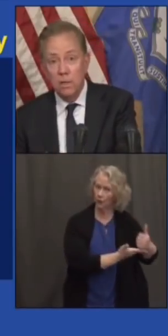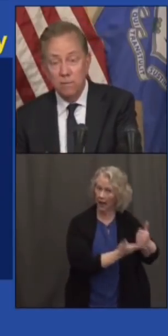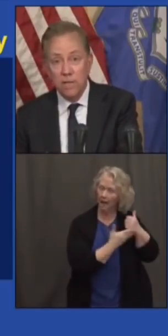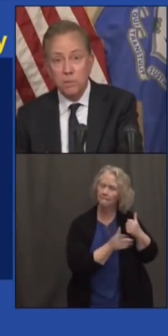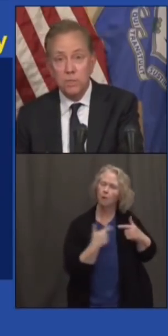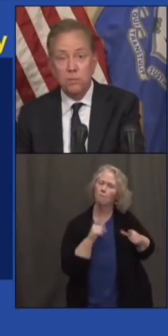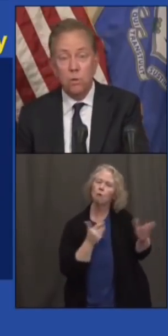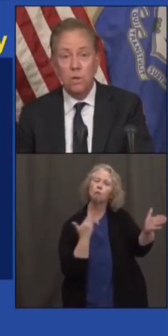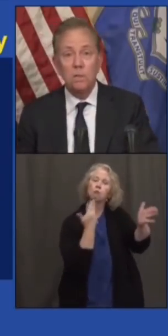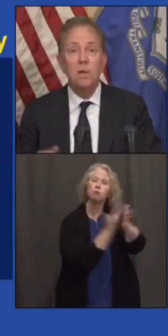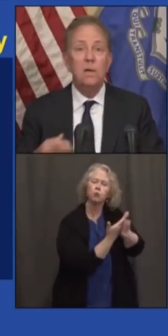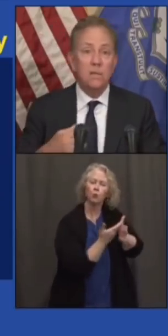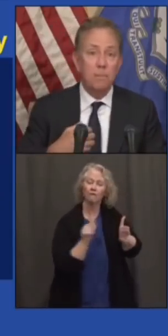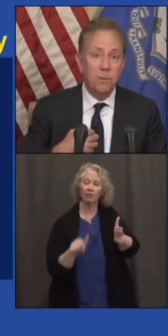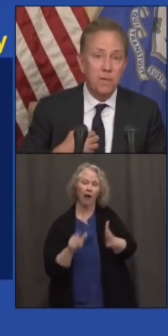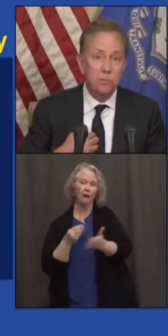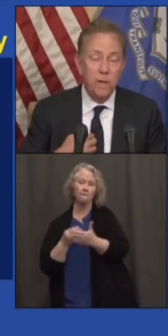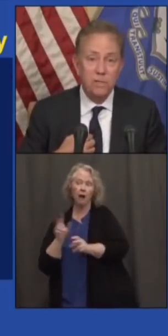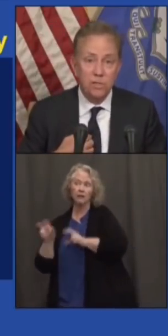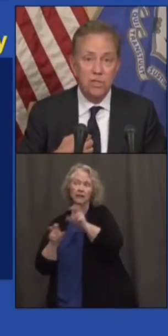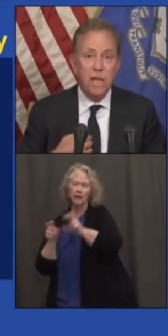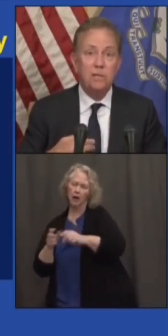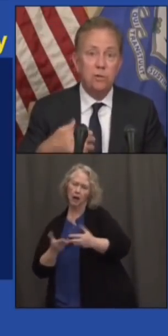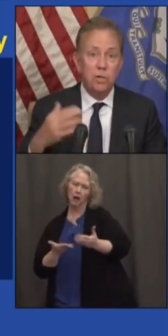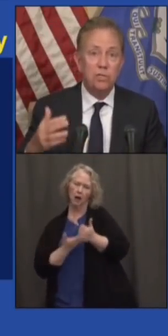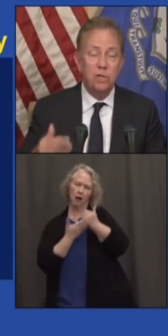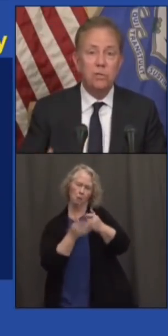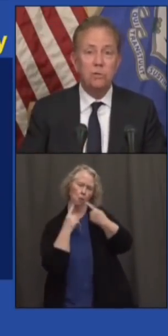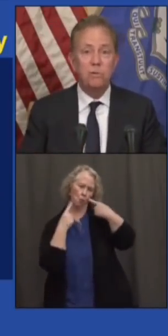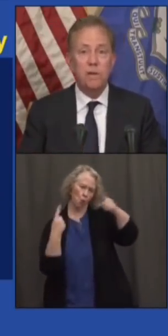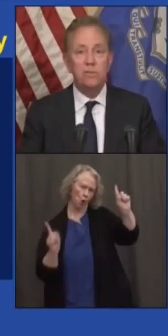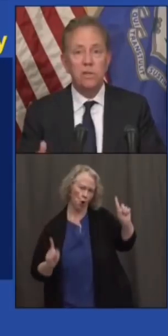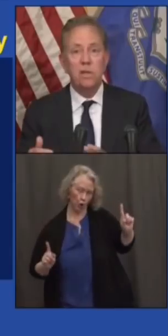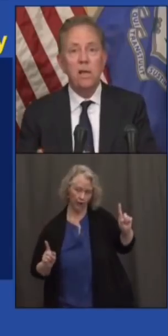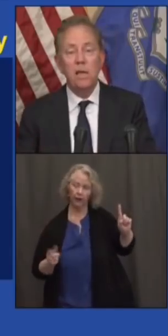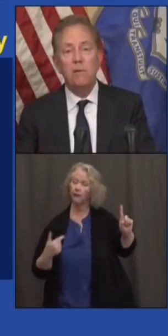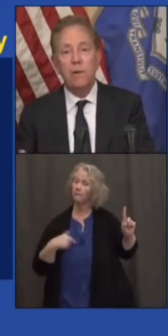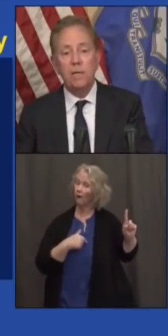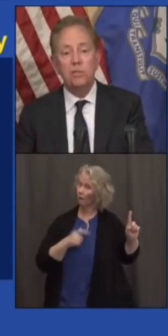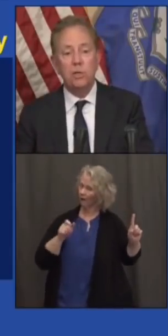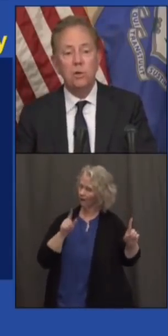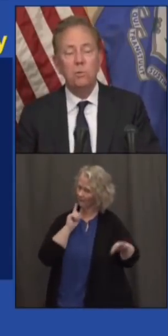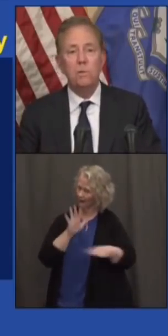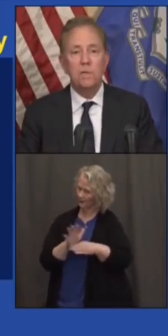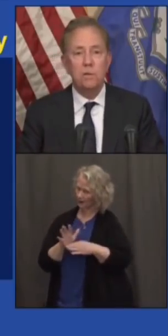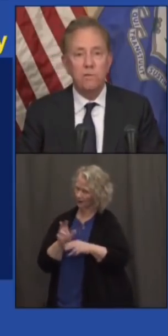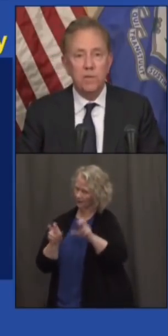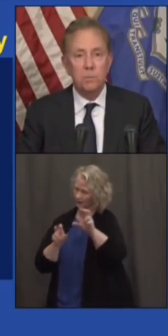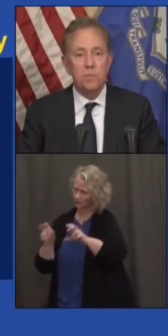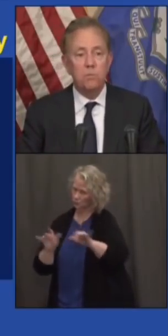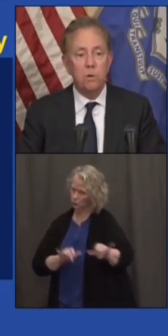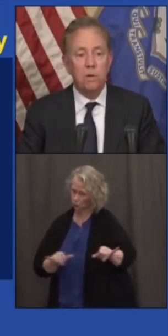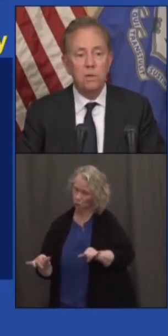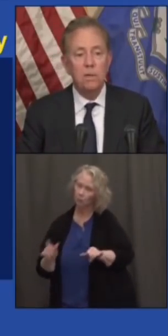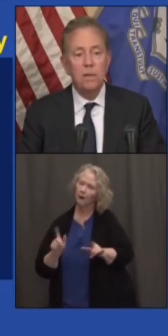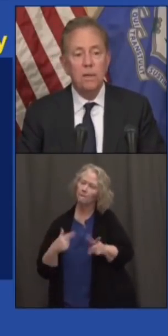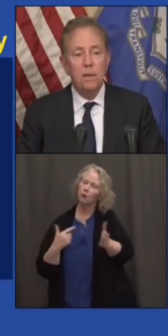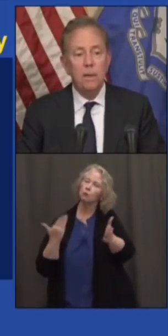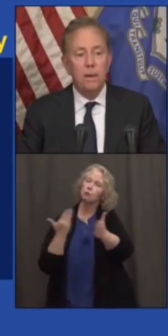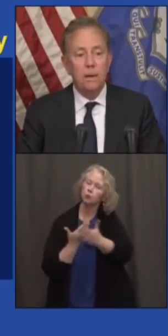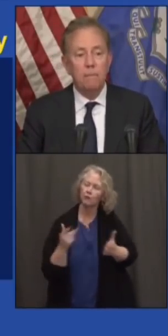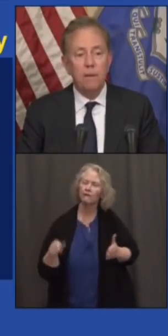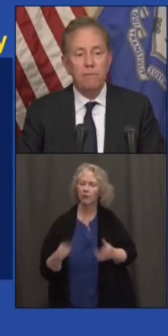the investments work, type of things we as a state should continue to invest in if we can show these investments work.